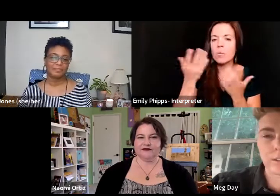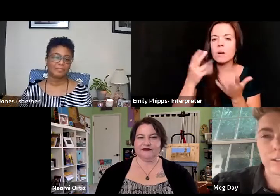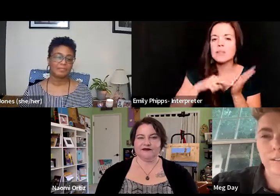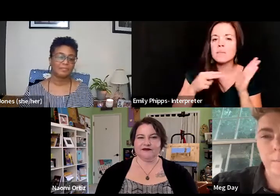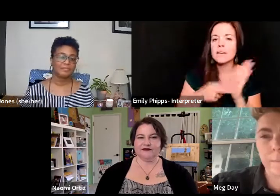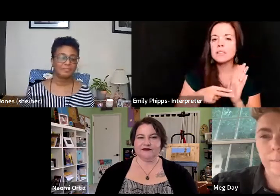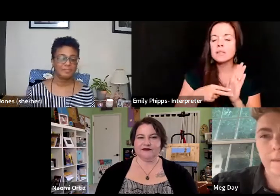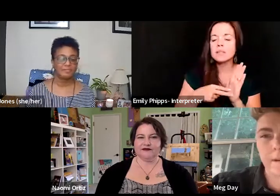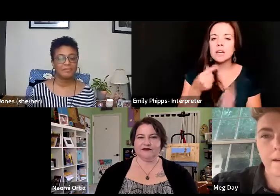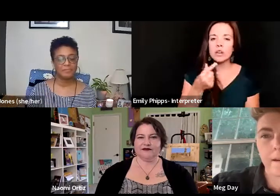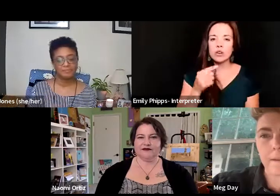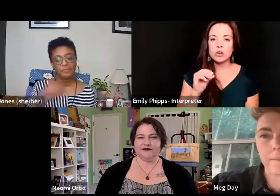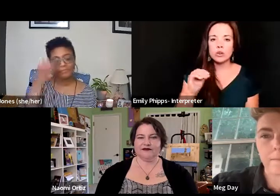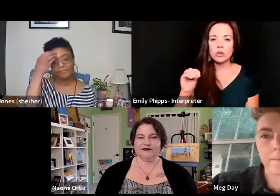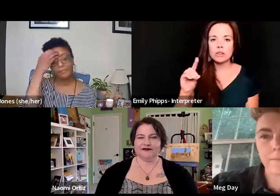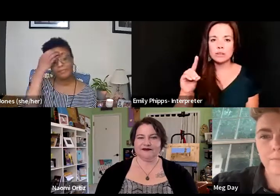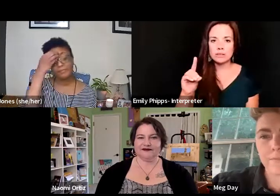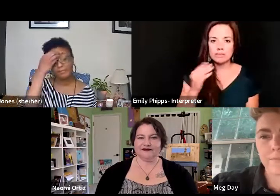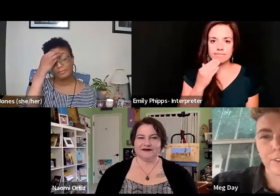good.